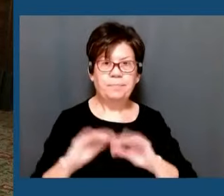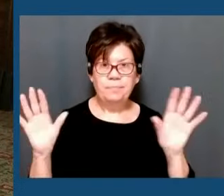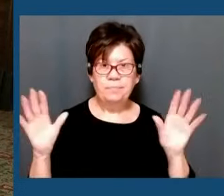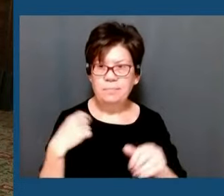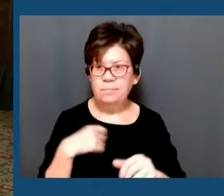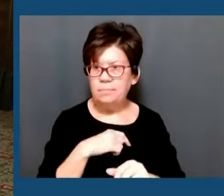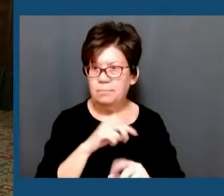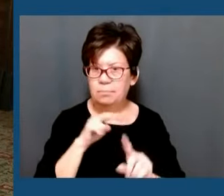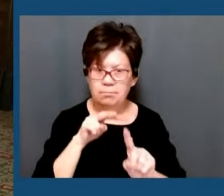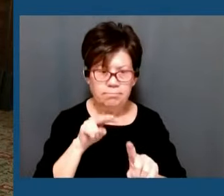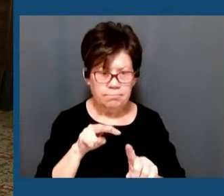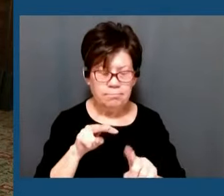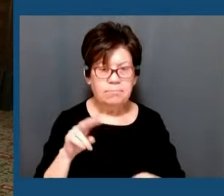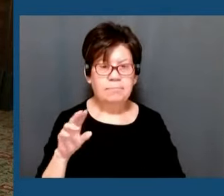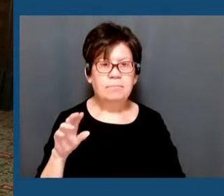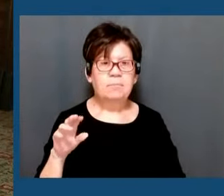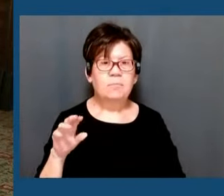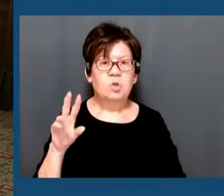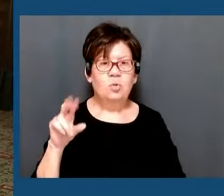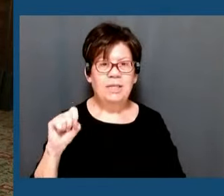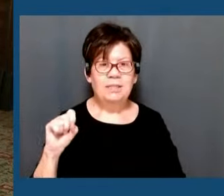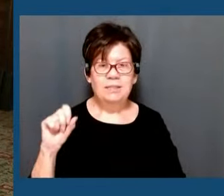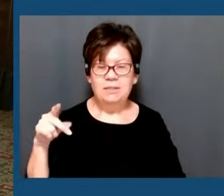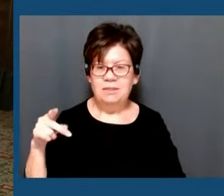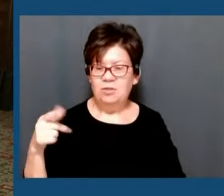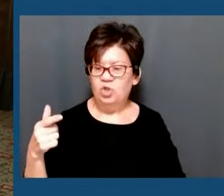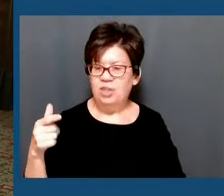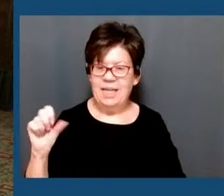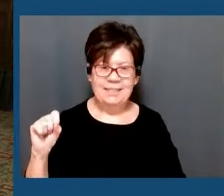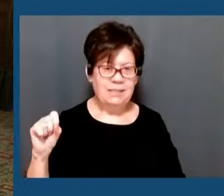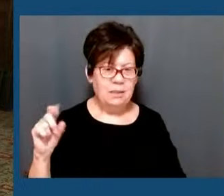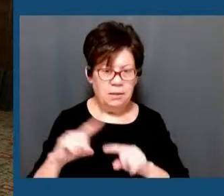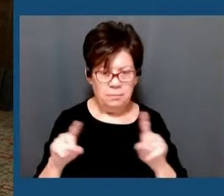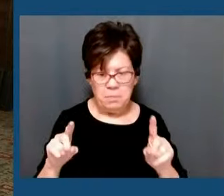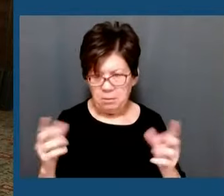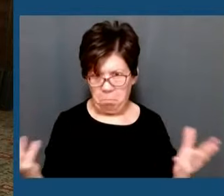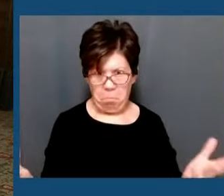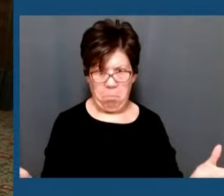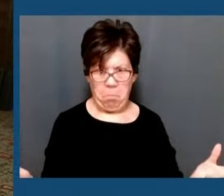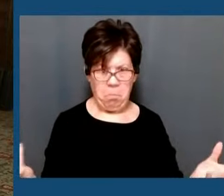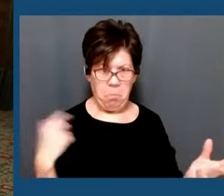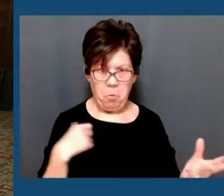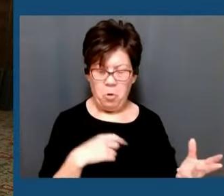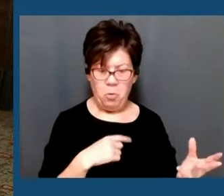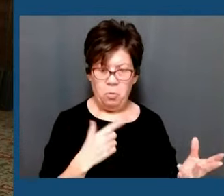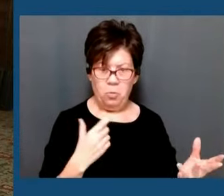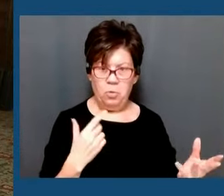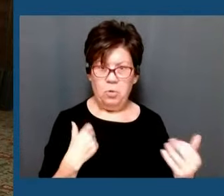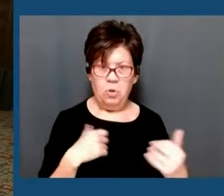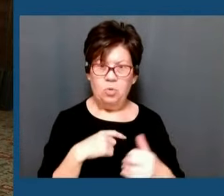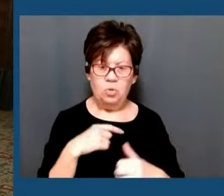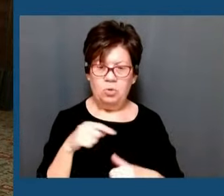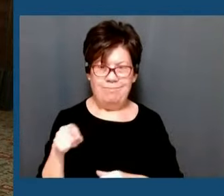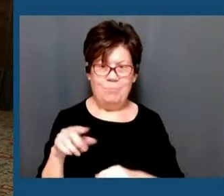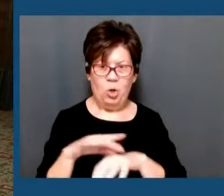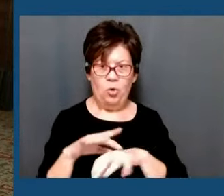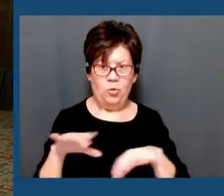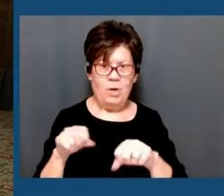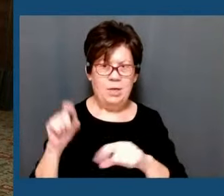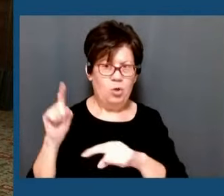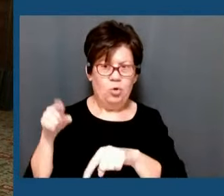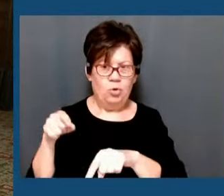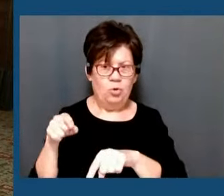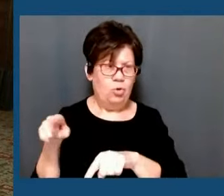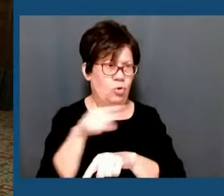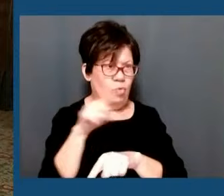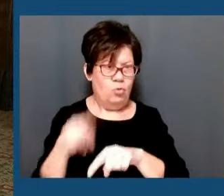USGS's information, but we're not looking at – these aren't forecastable events. Governor, one more